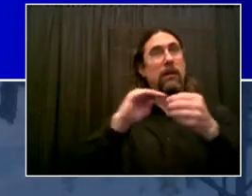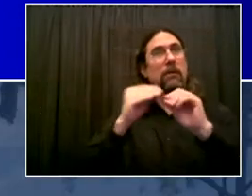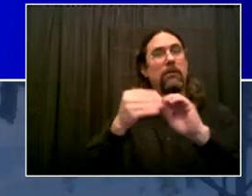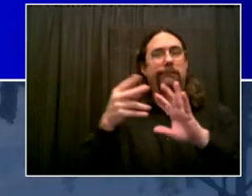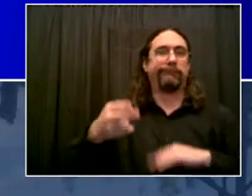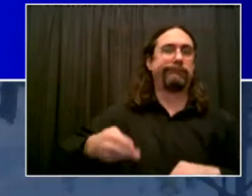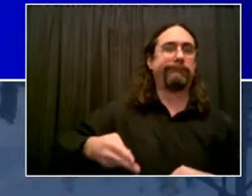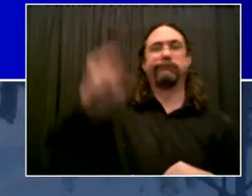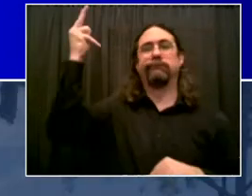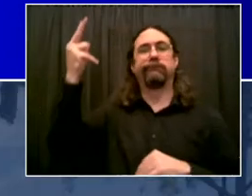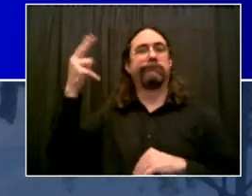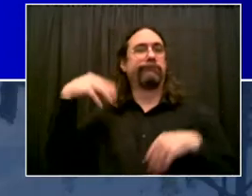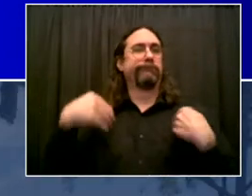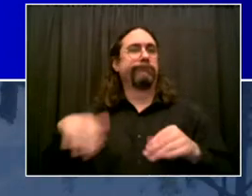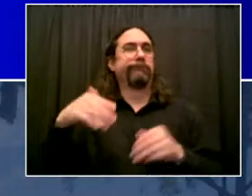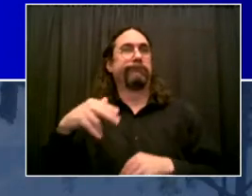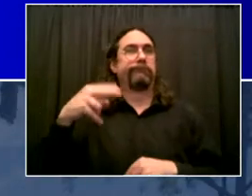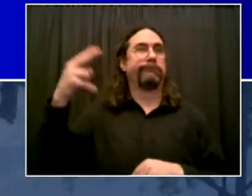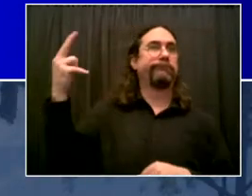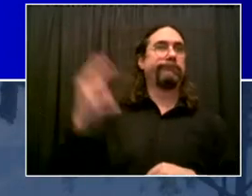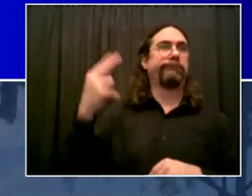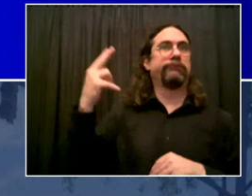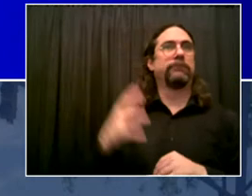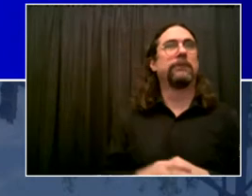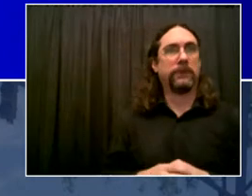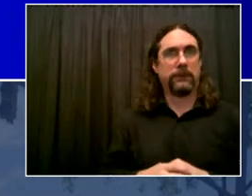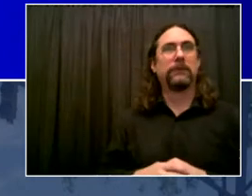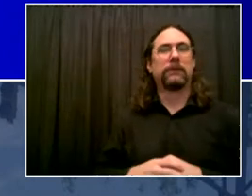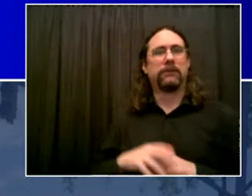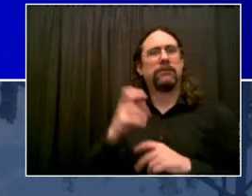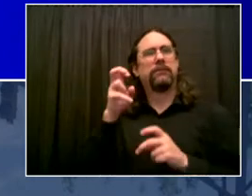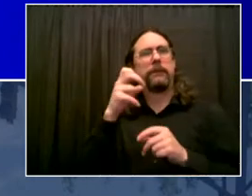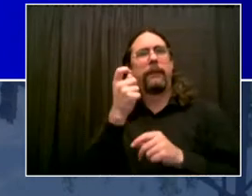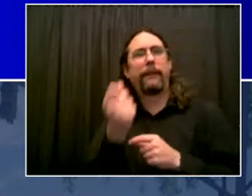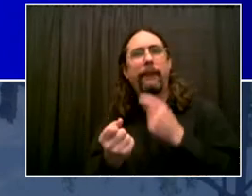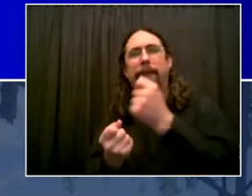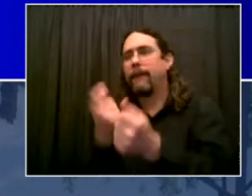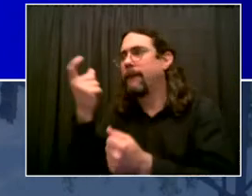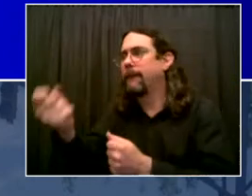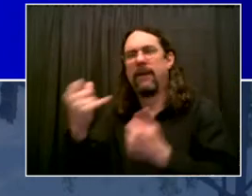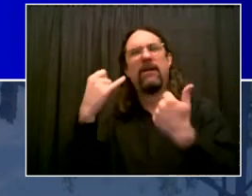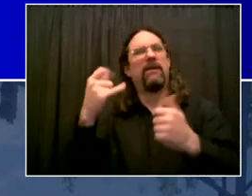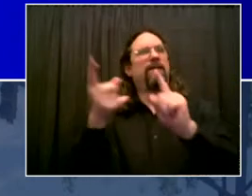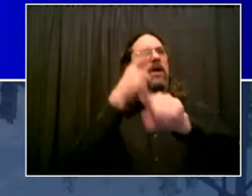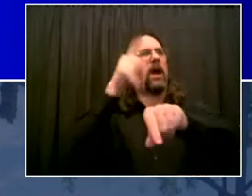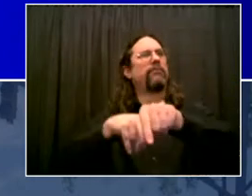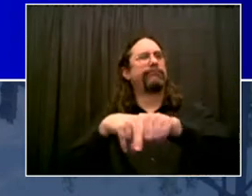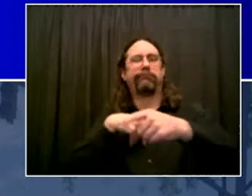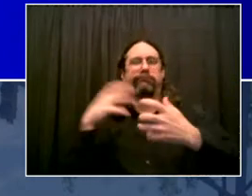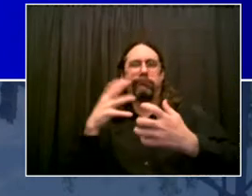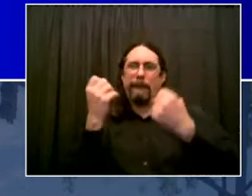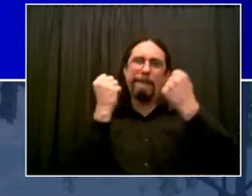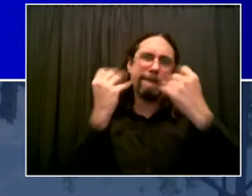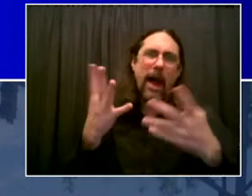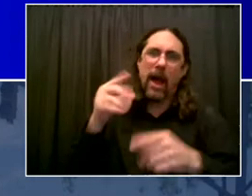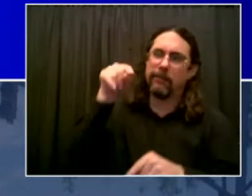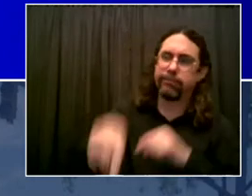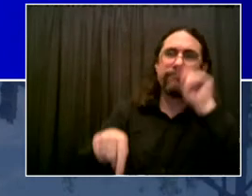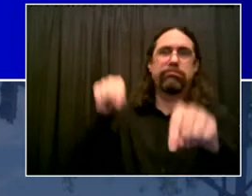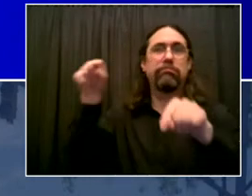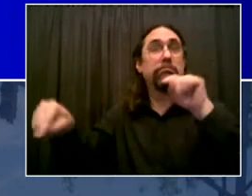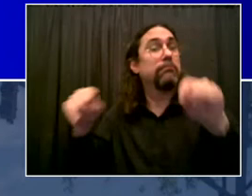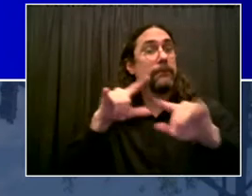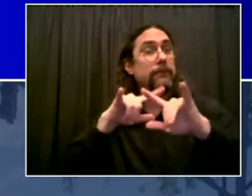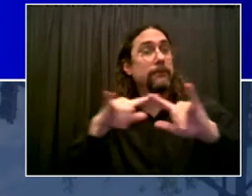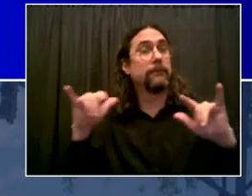spark our recovery. Now, busways. Look, it was a bold idea. I'm really glad we did it. It worked. It continues to